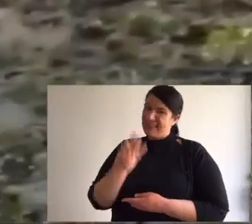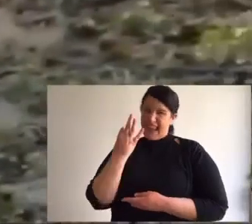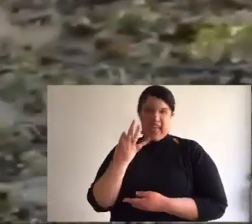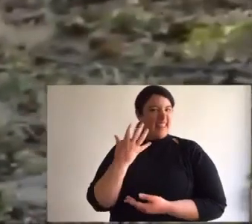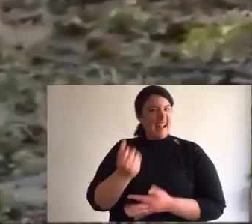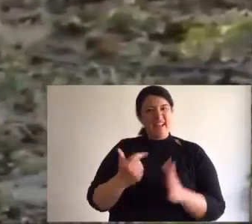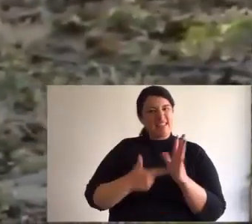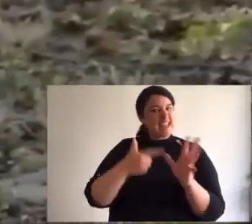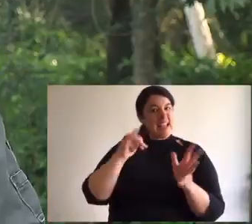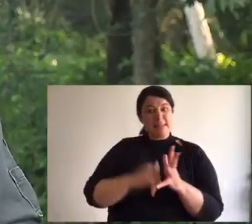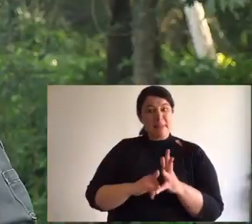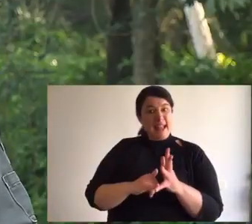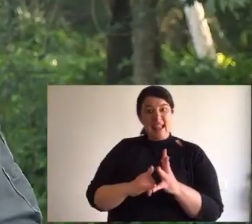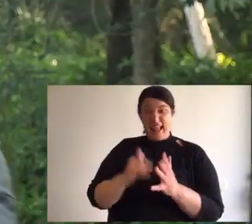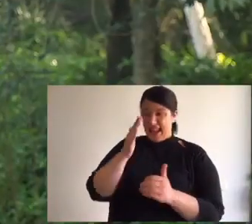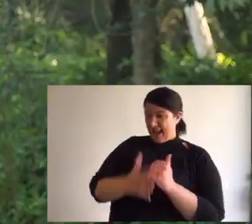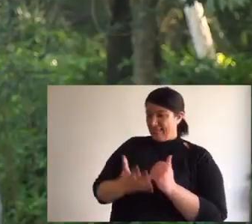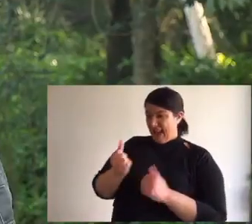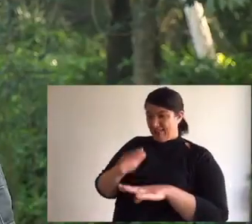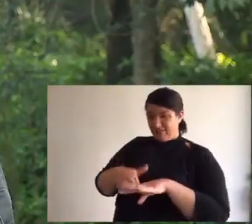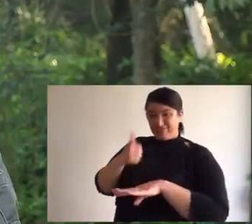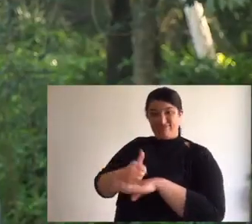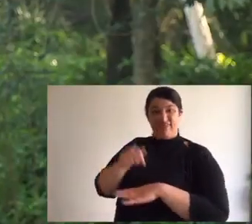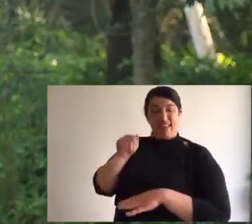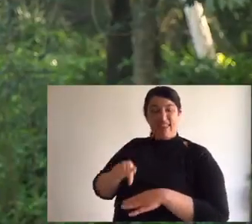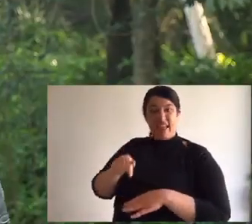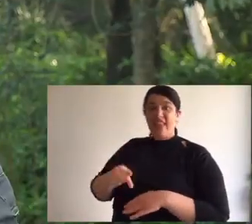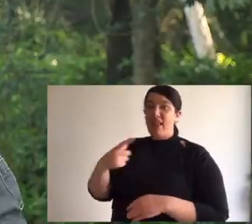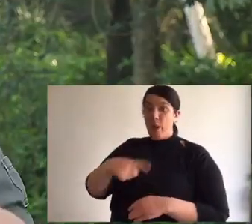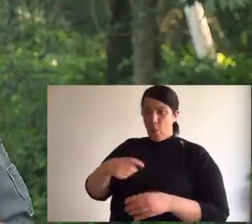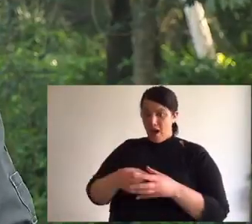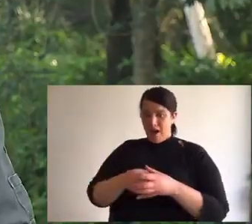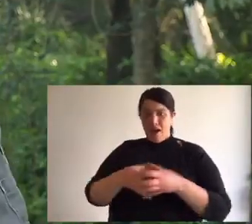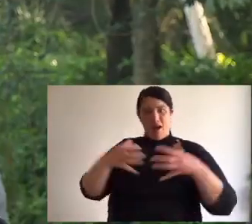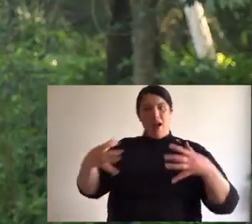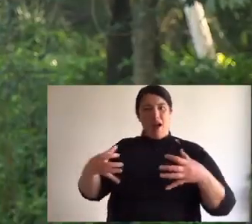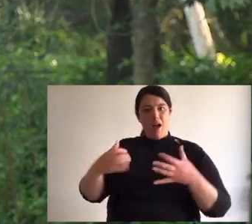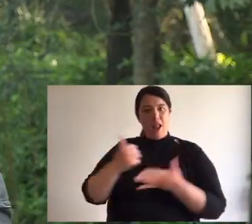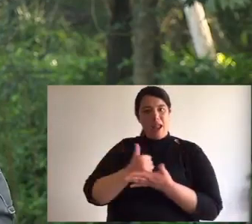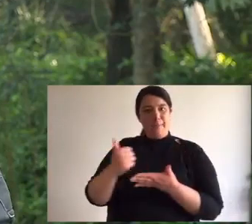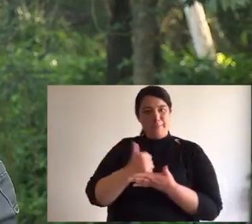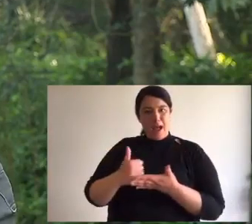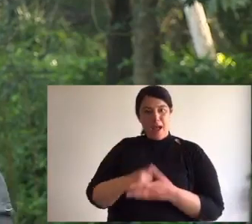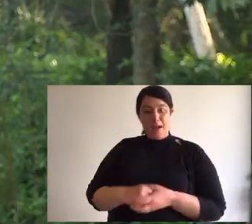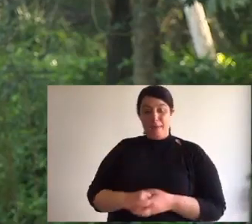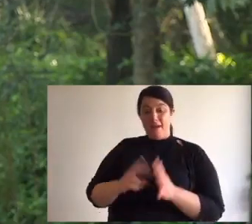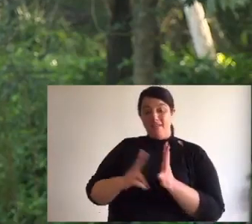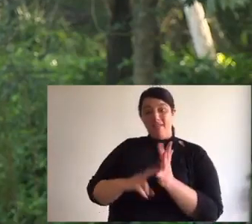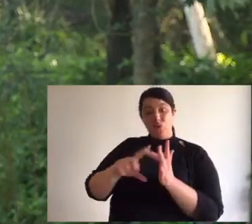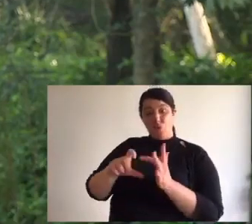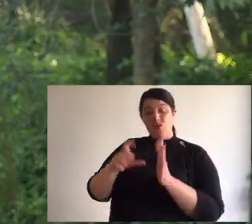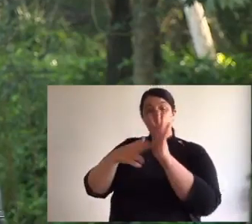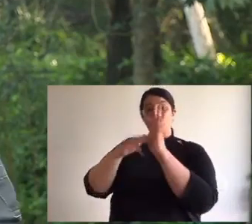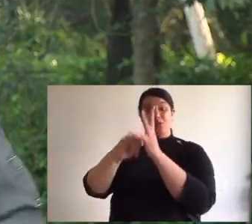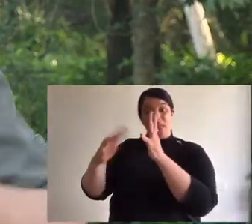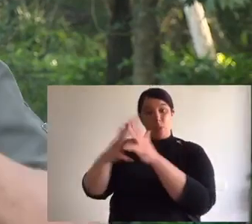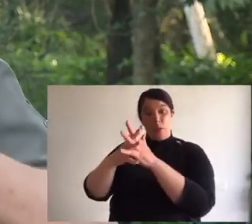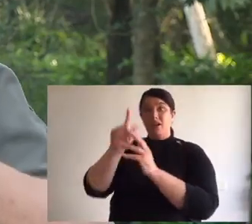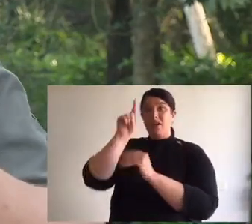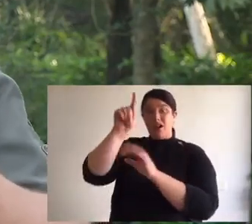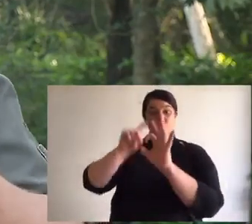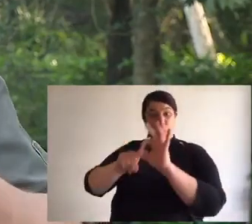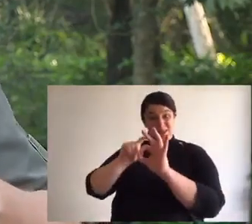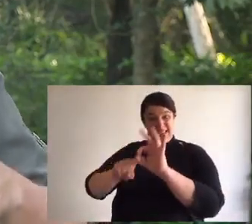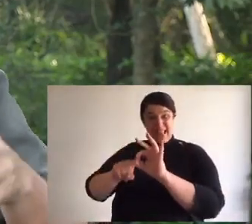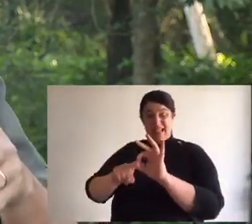feral fox isn't found in Tasmania. It never got there. And that might be one of the reasons why the spotted tail quoll is doing better. But between